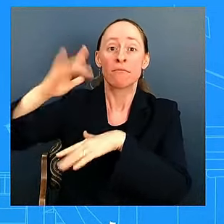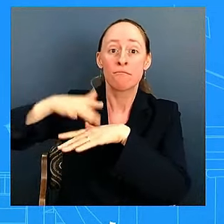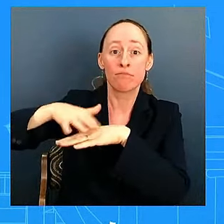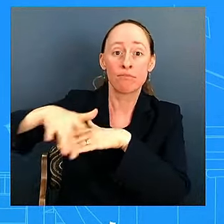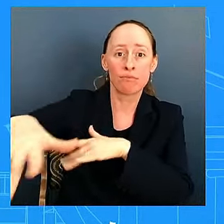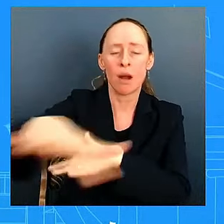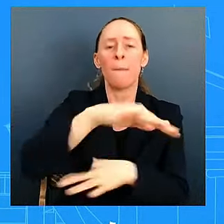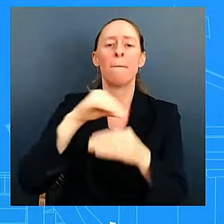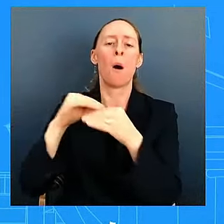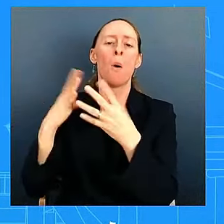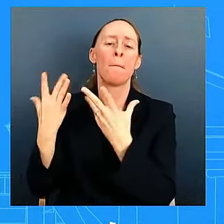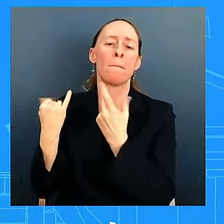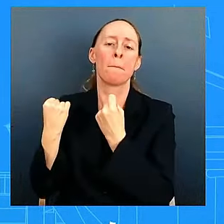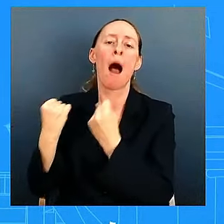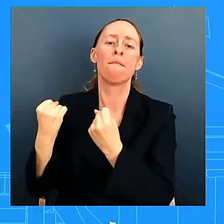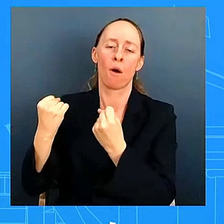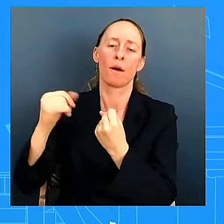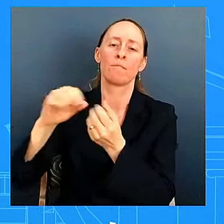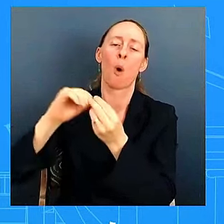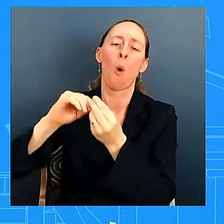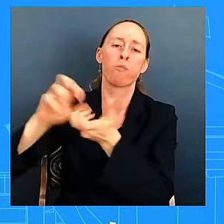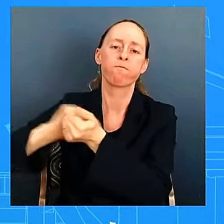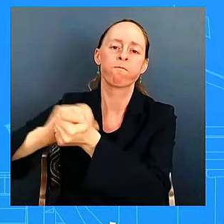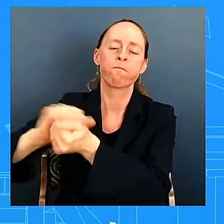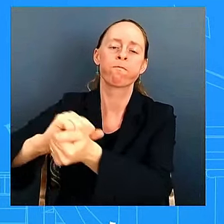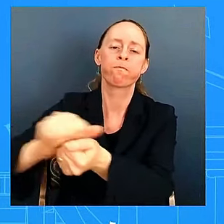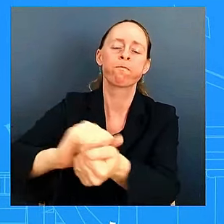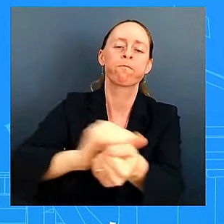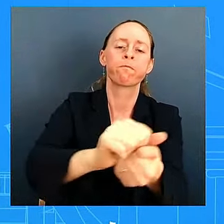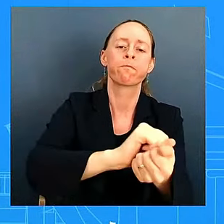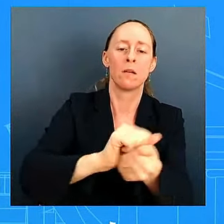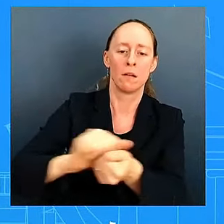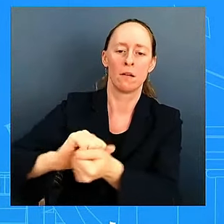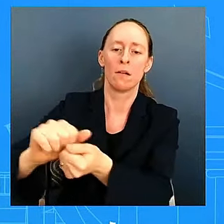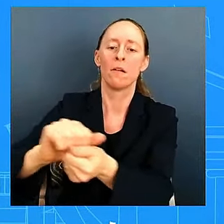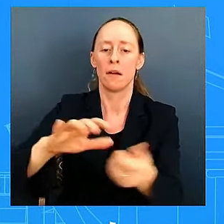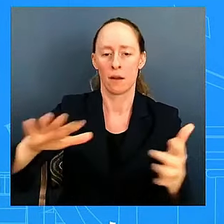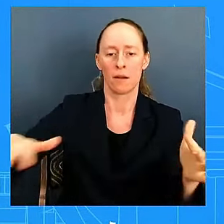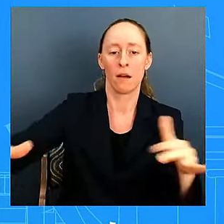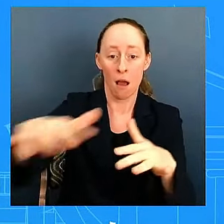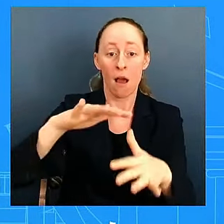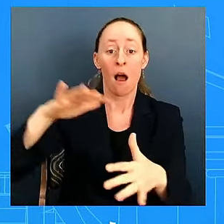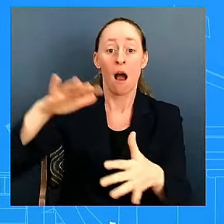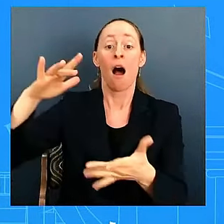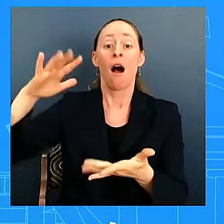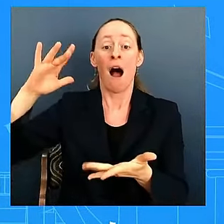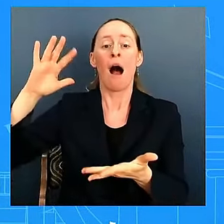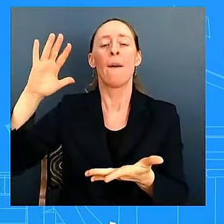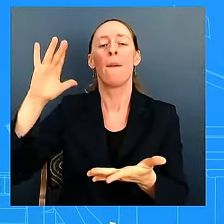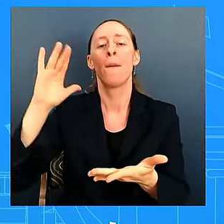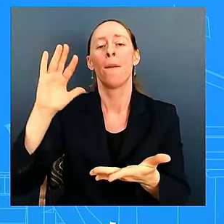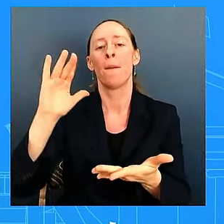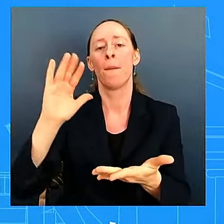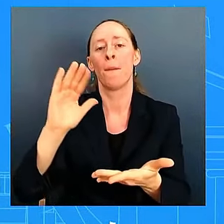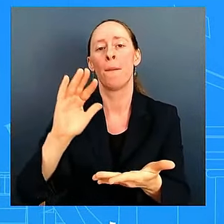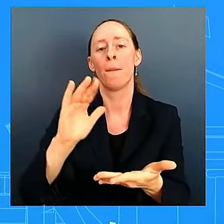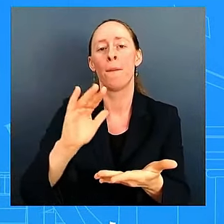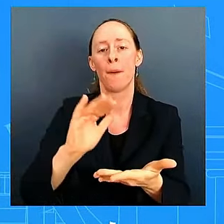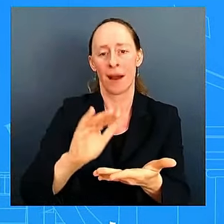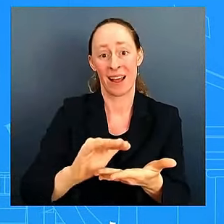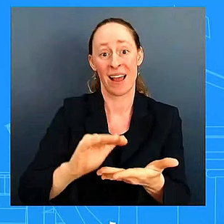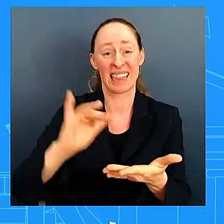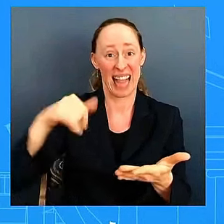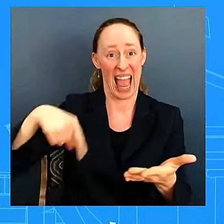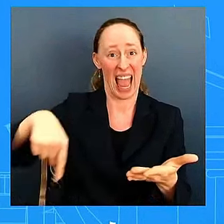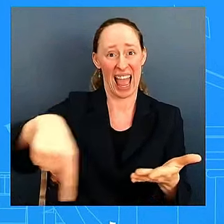place in the big bend was a major concern for us but we were also worried about the storm moving into other areas and having significant